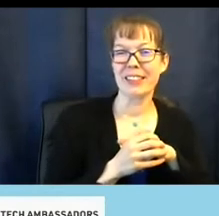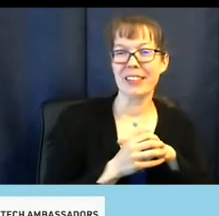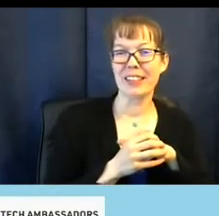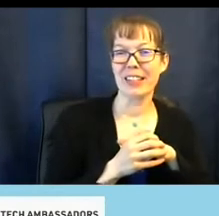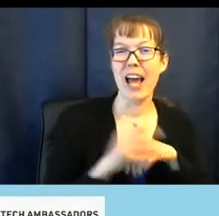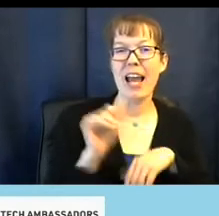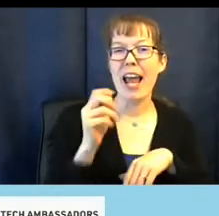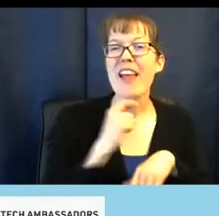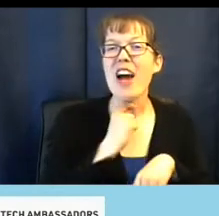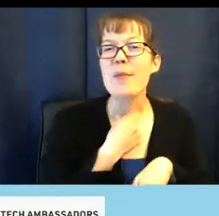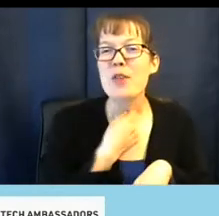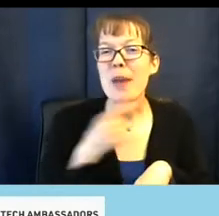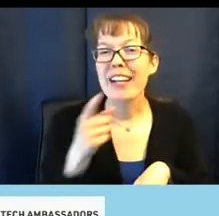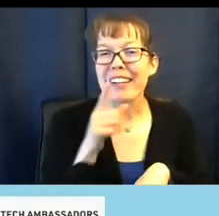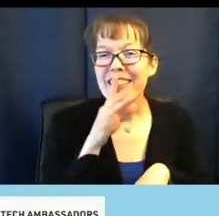Unmute there, buddy.